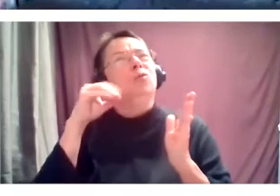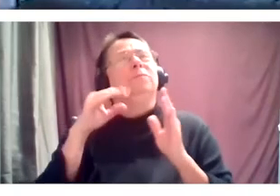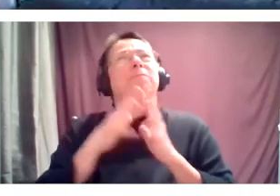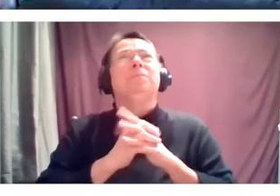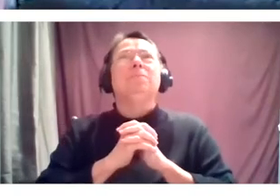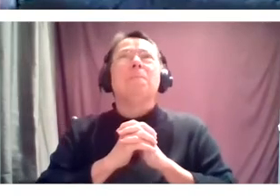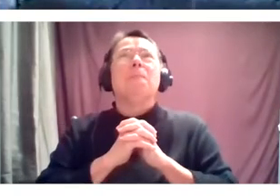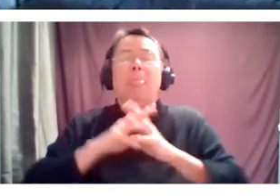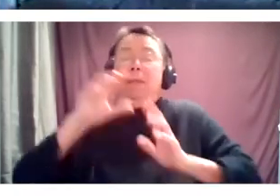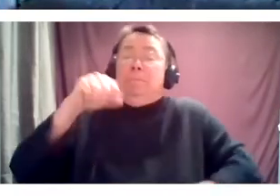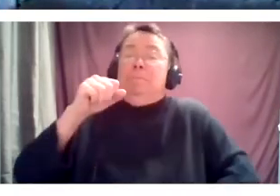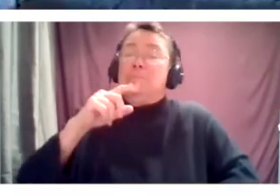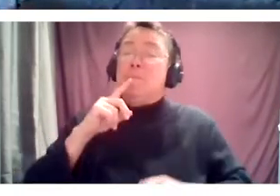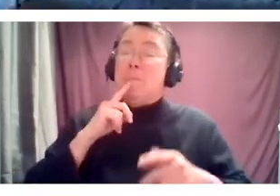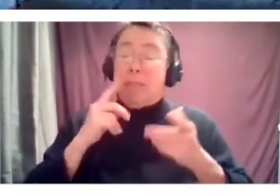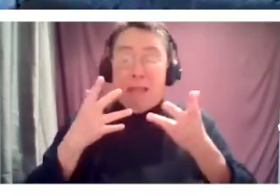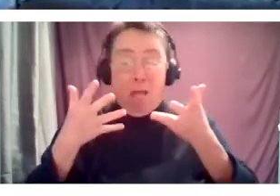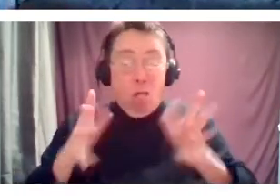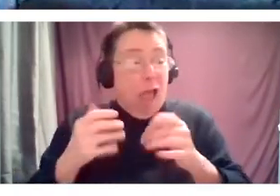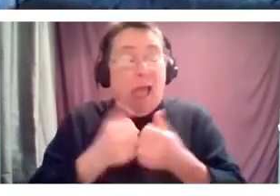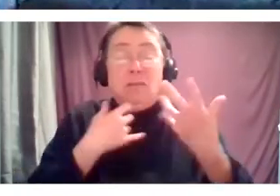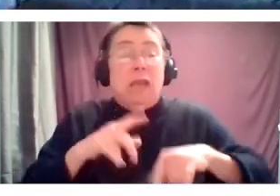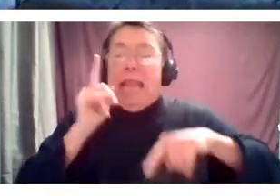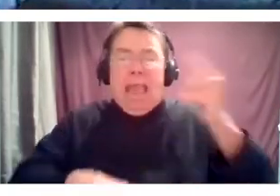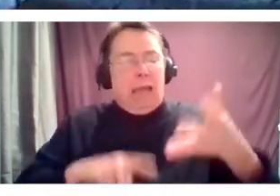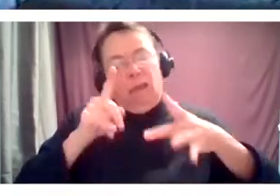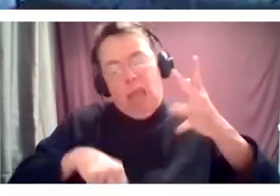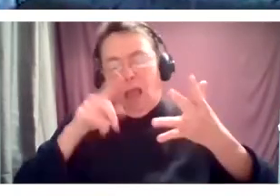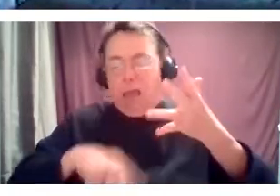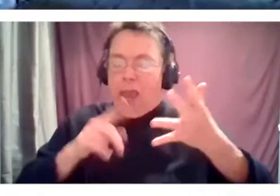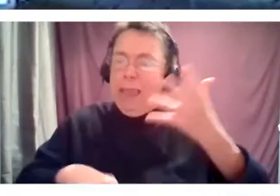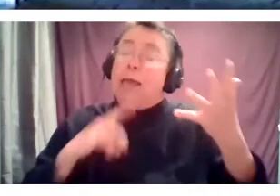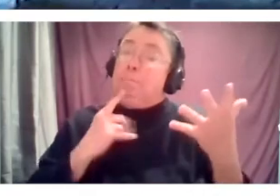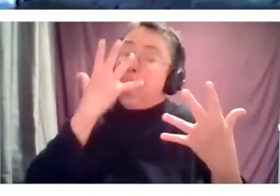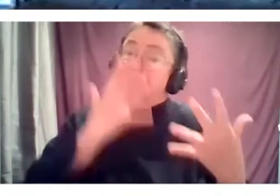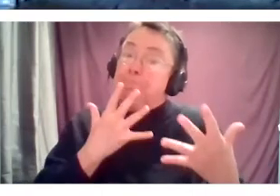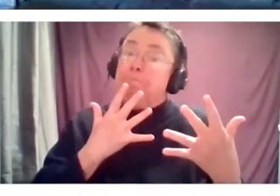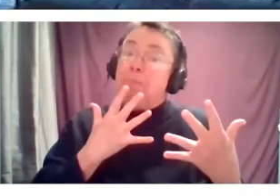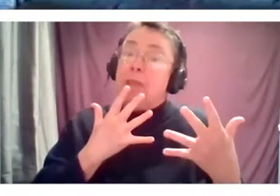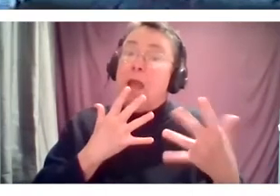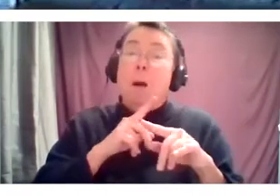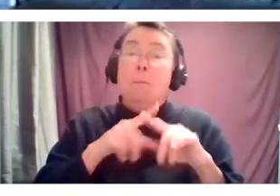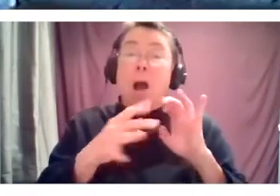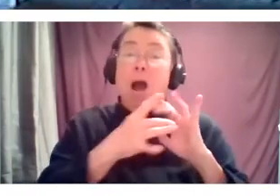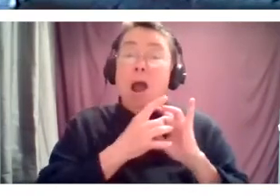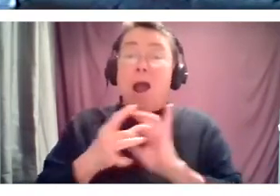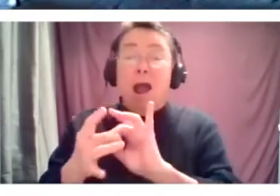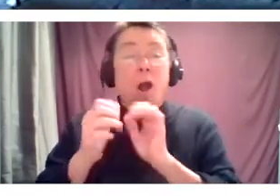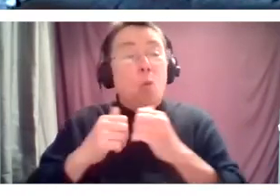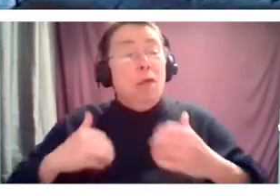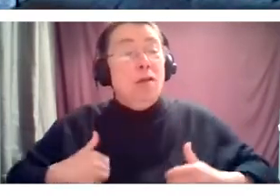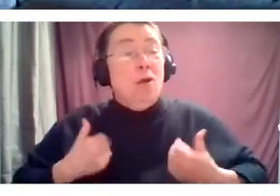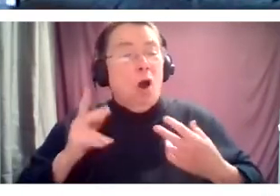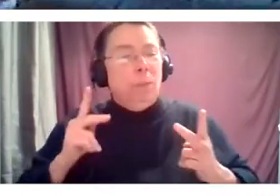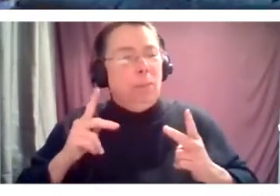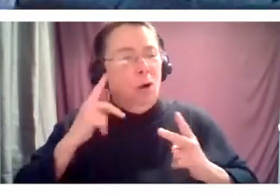grieve the loss of all the things we can't do, doing, connecting with our young people through the arts, it's